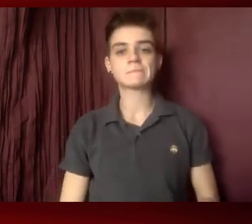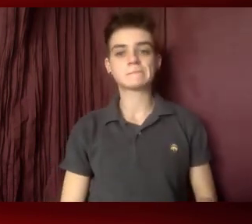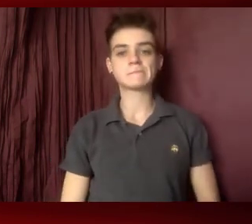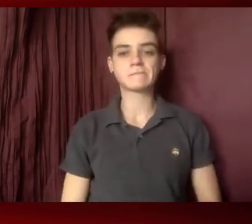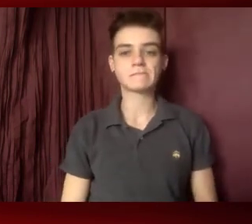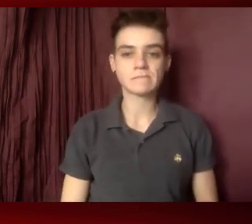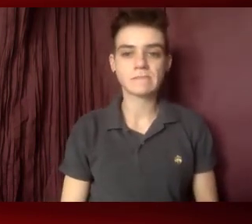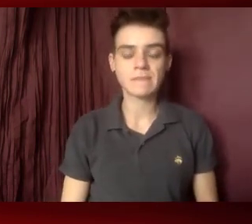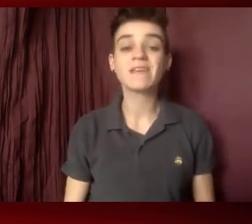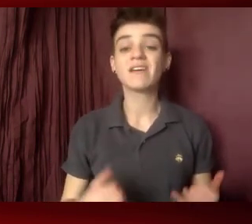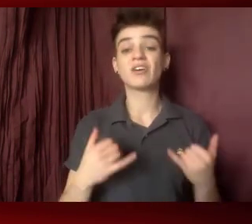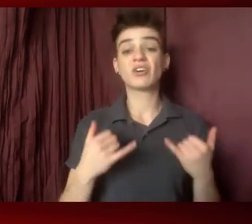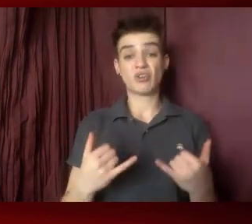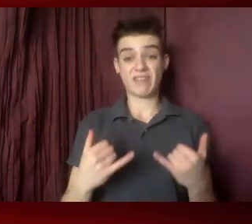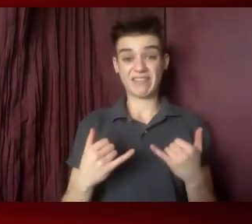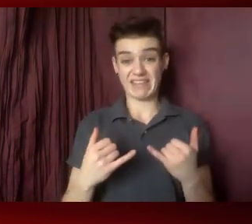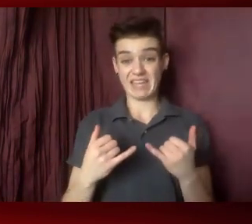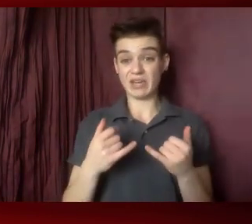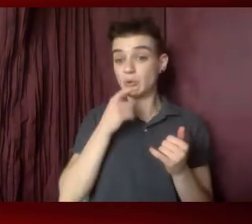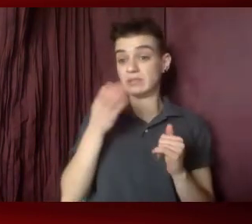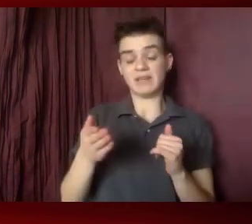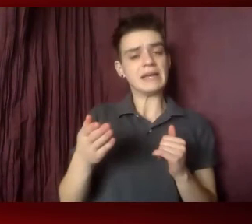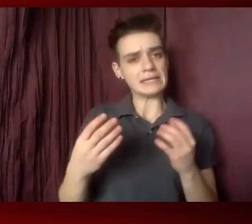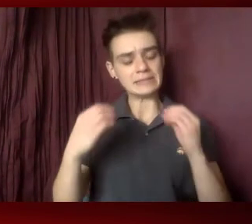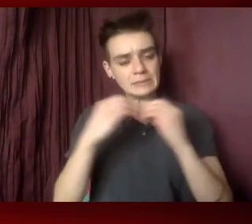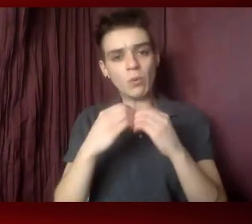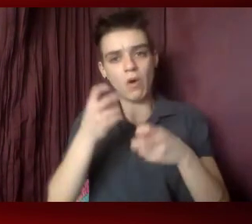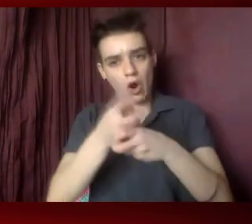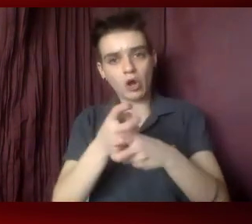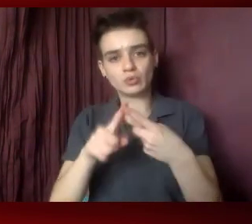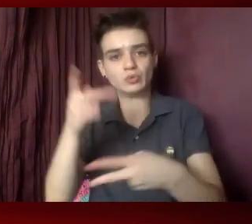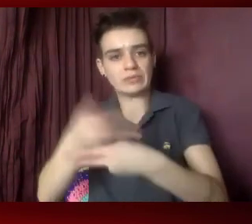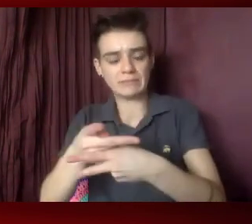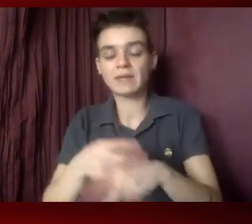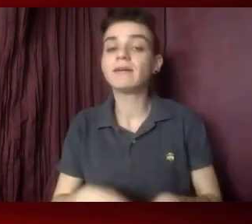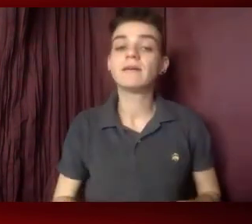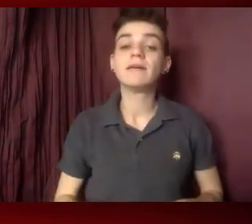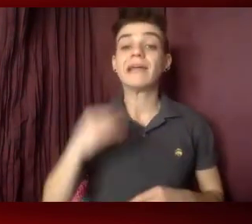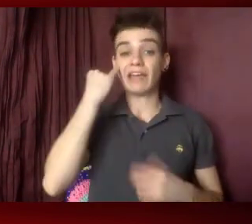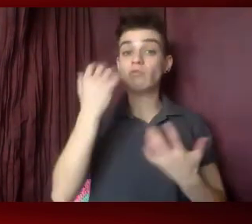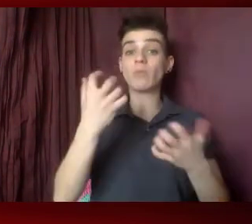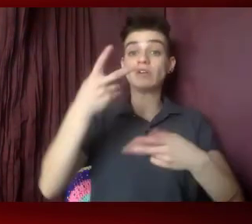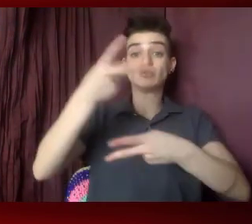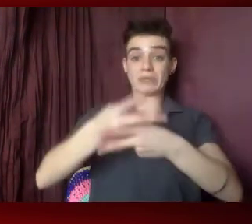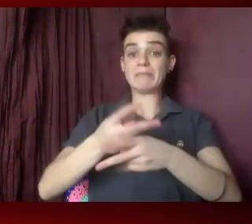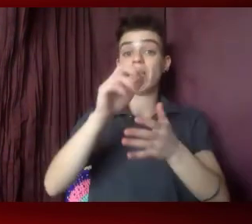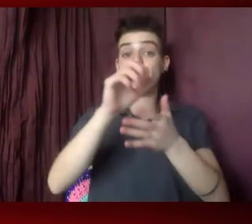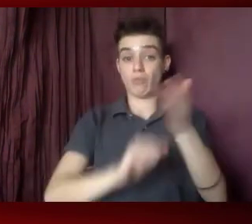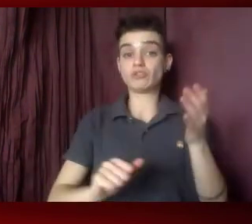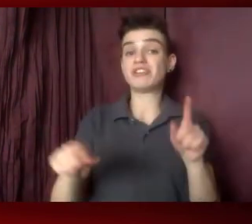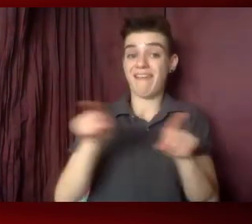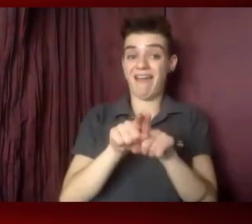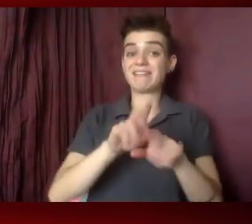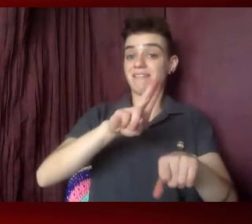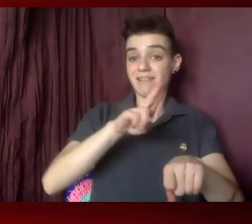keeping Roe v. Wade than ever. So, it is essential in order to keep abortion a national right, have a